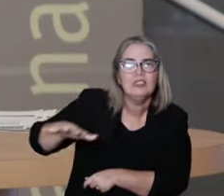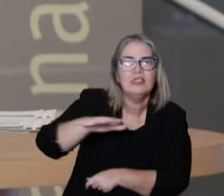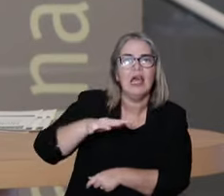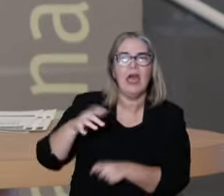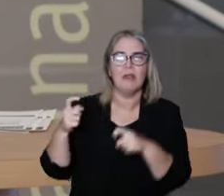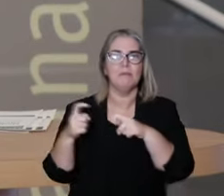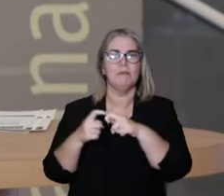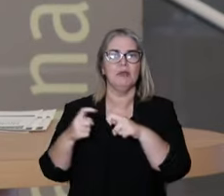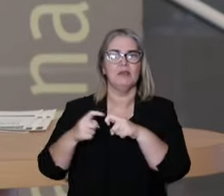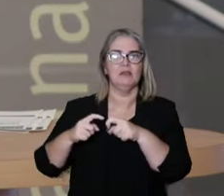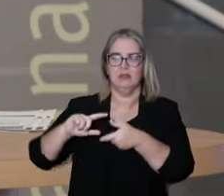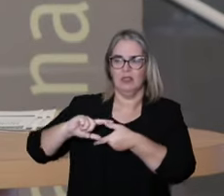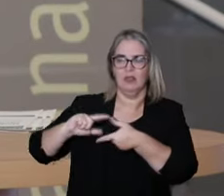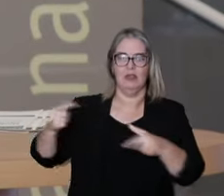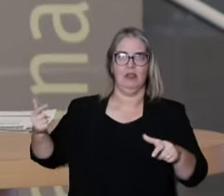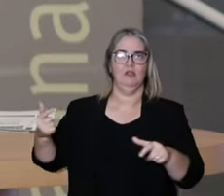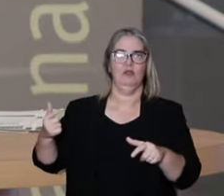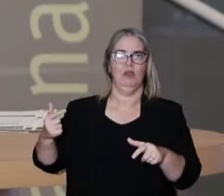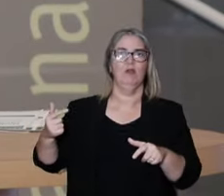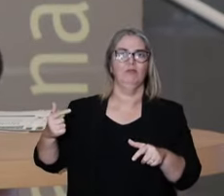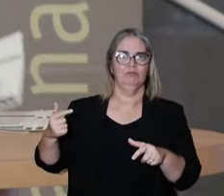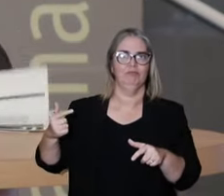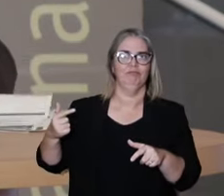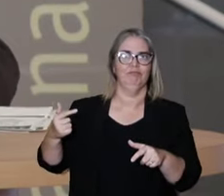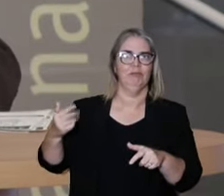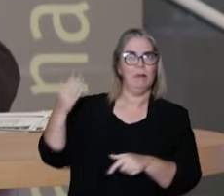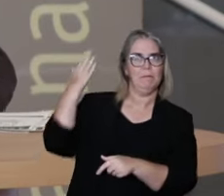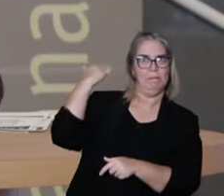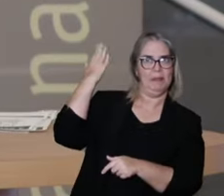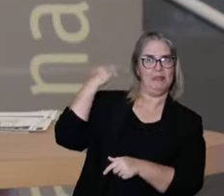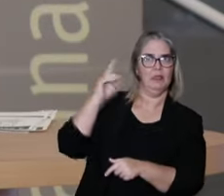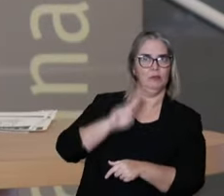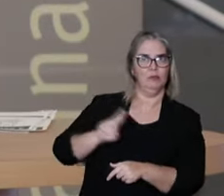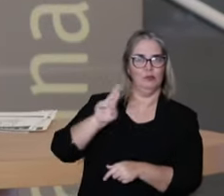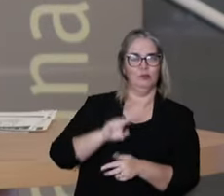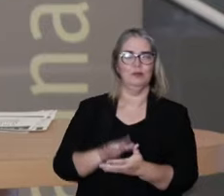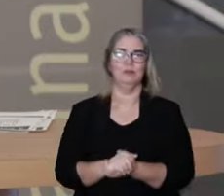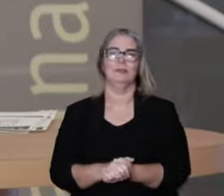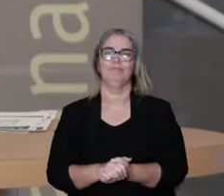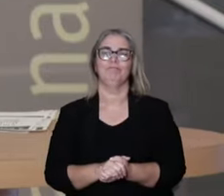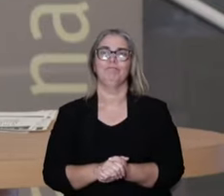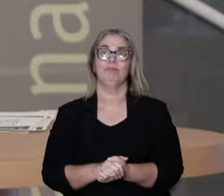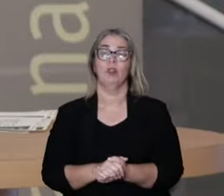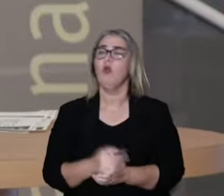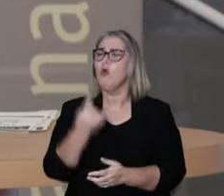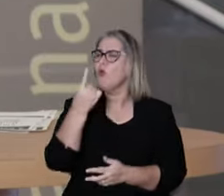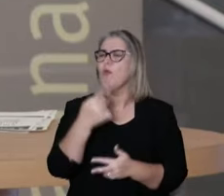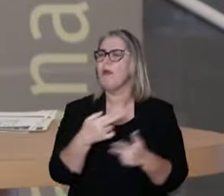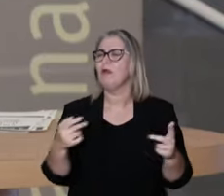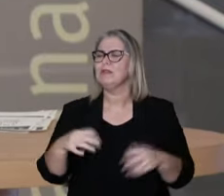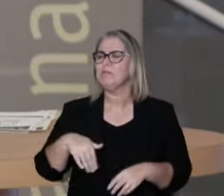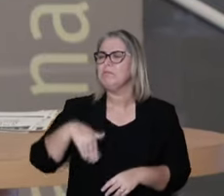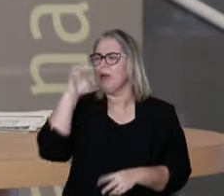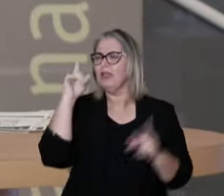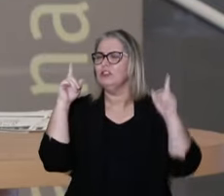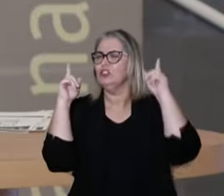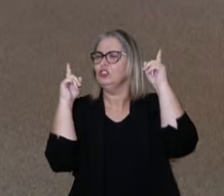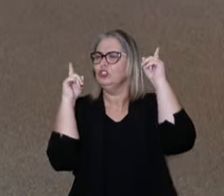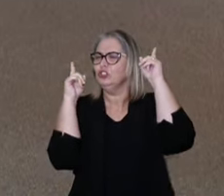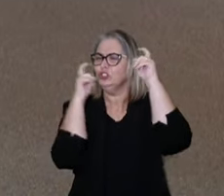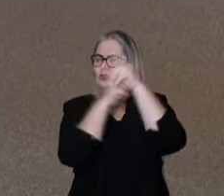have a relation with these difficulties that are intrinsic. One of the difficulties that is more